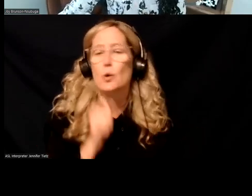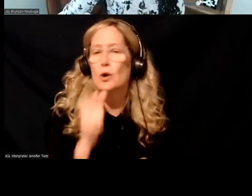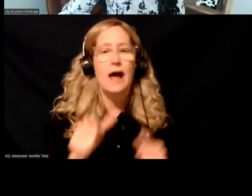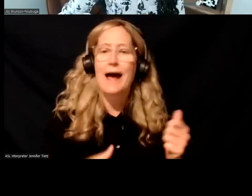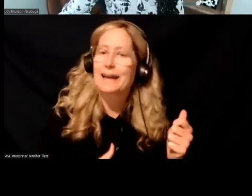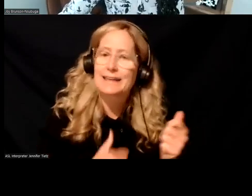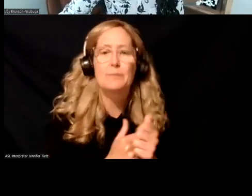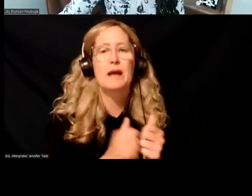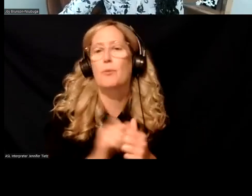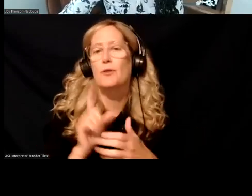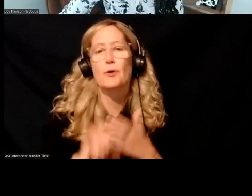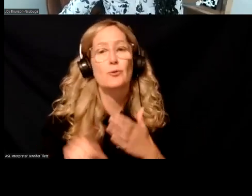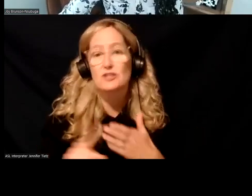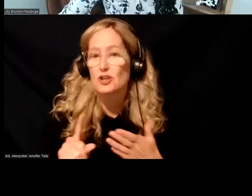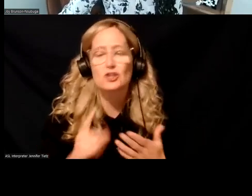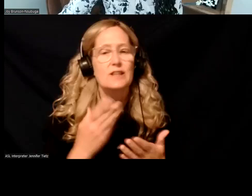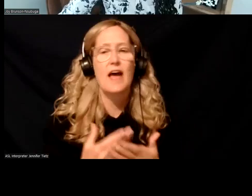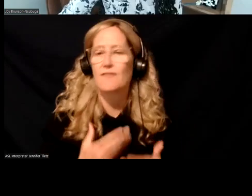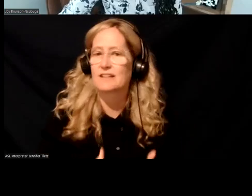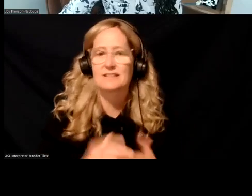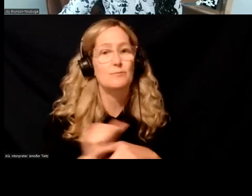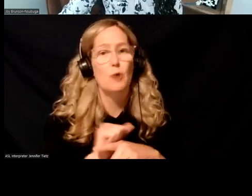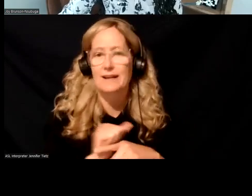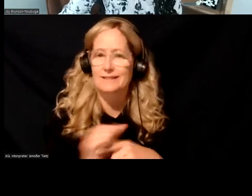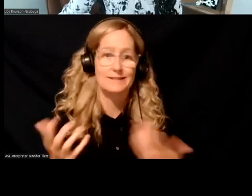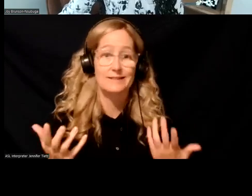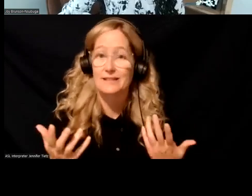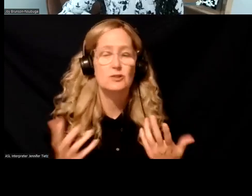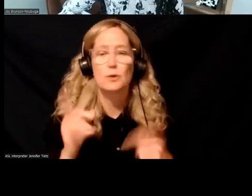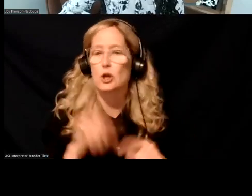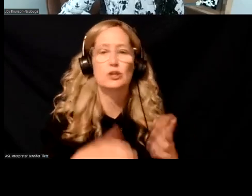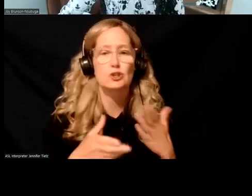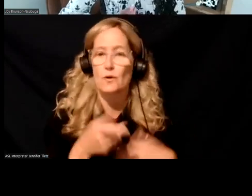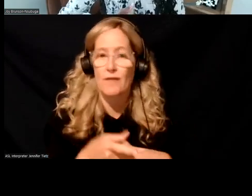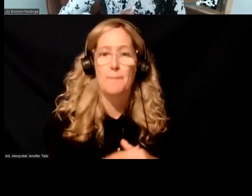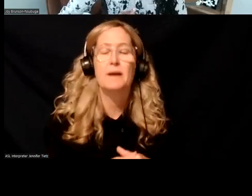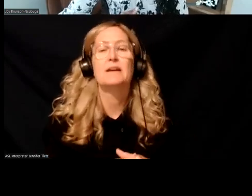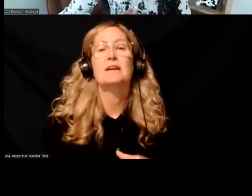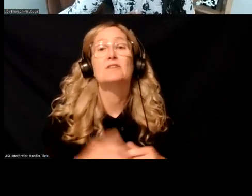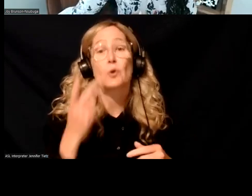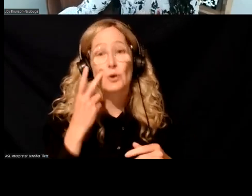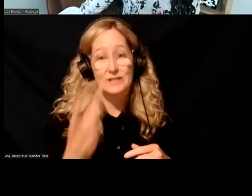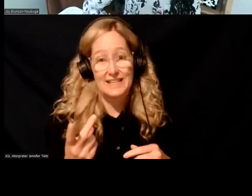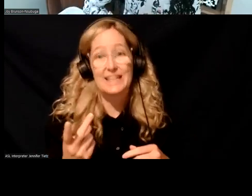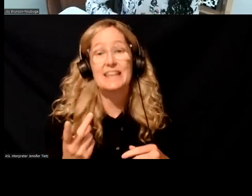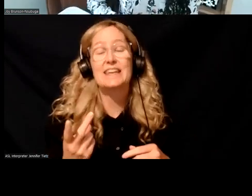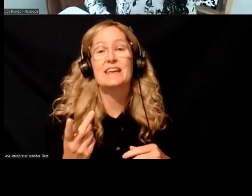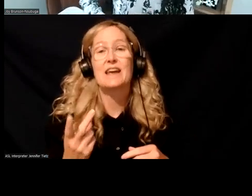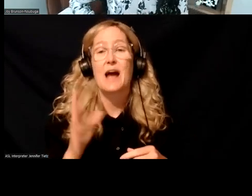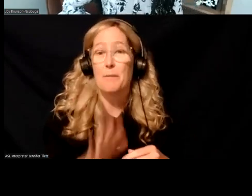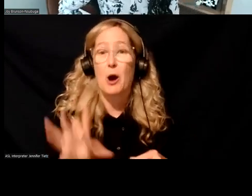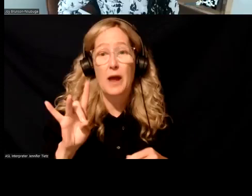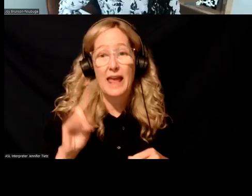with, with the research, um, and the evidence-based practices. And so with that, we were seeing that, uh, over 80